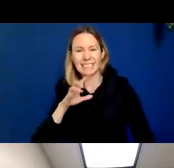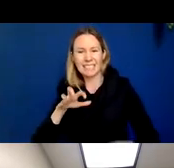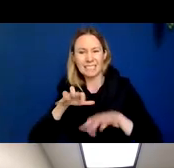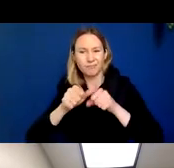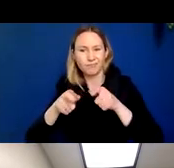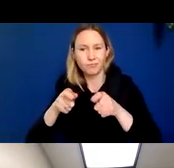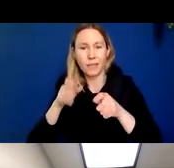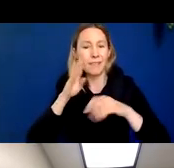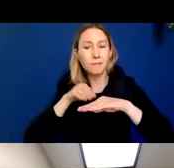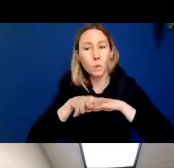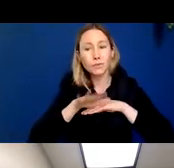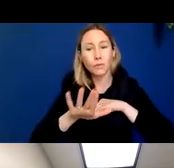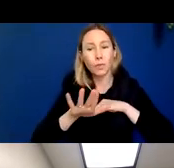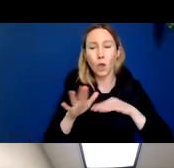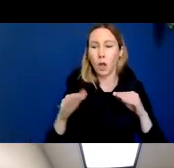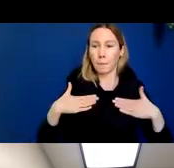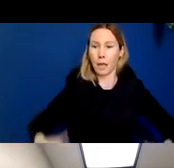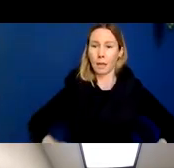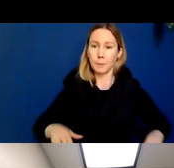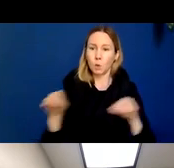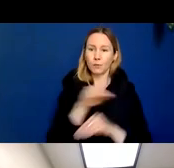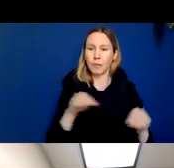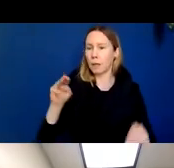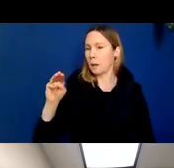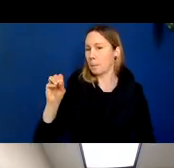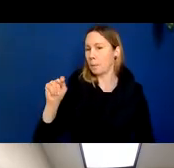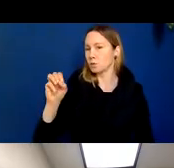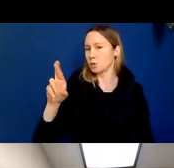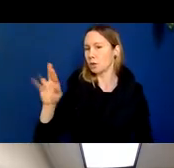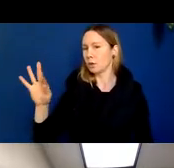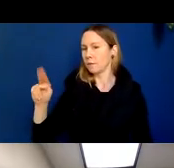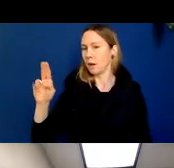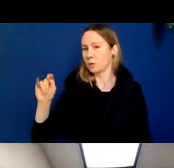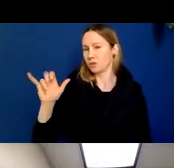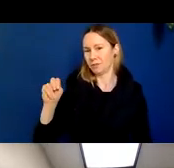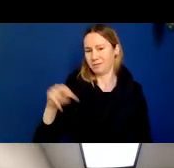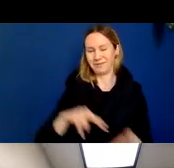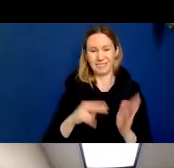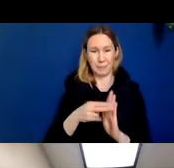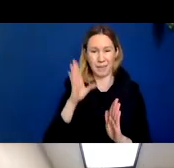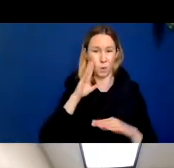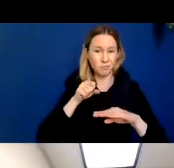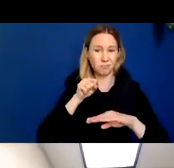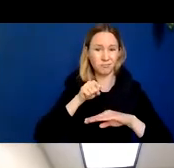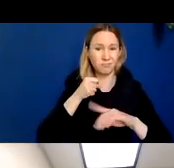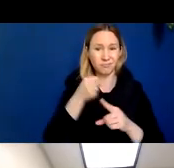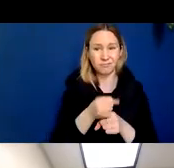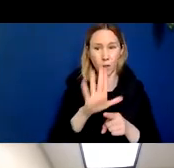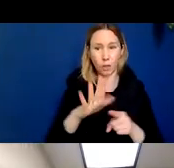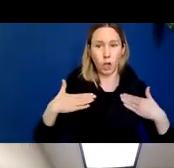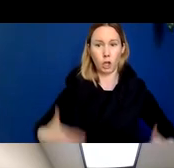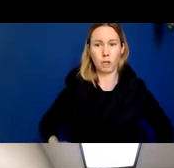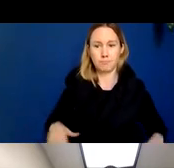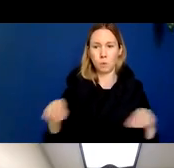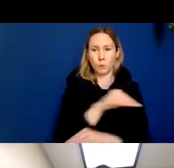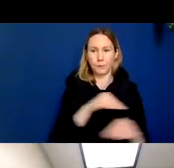motor function. And therefore, the signs and symptoms that these patients will have will be primarily motor. won't be, they won't be, initially, they won't